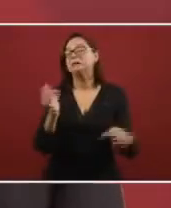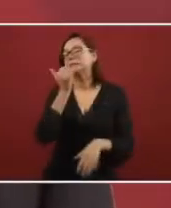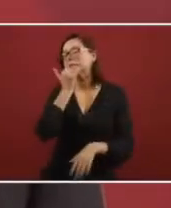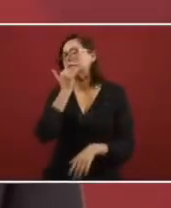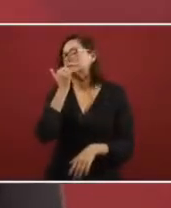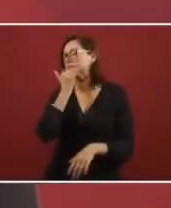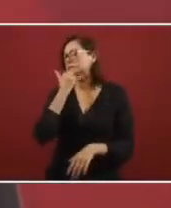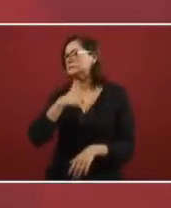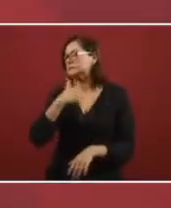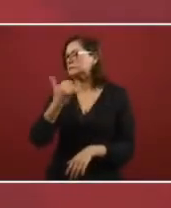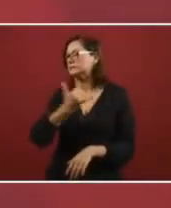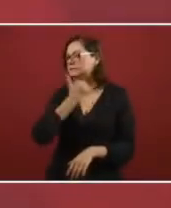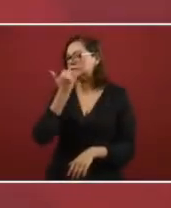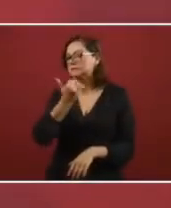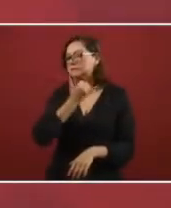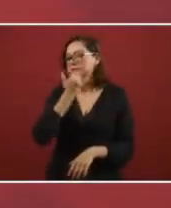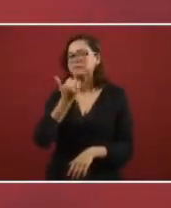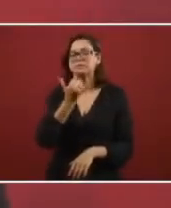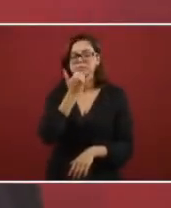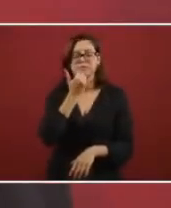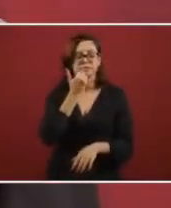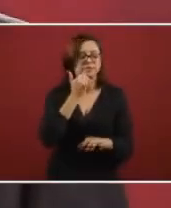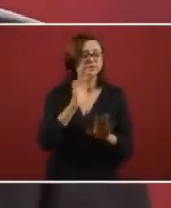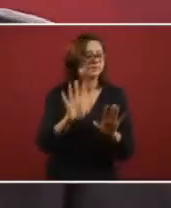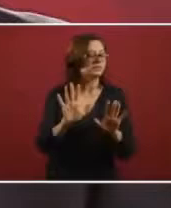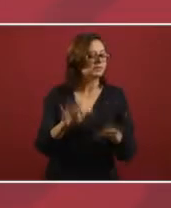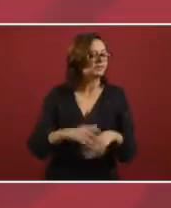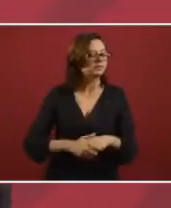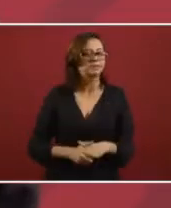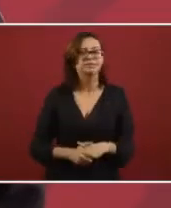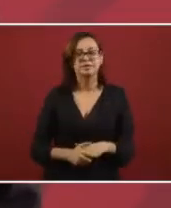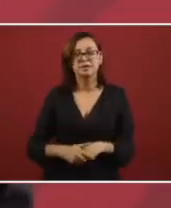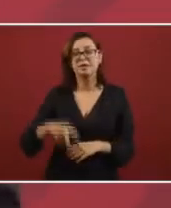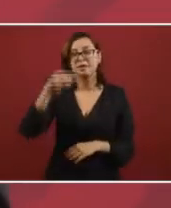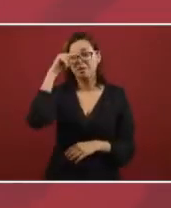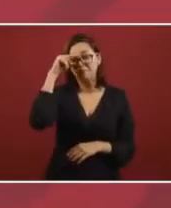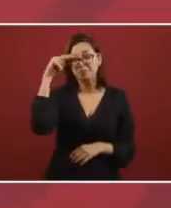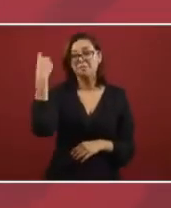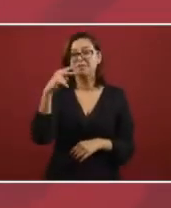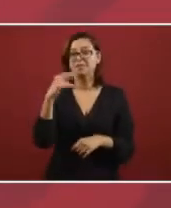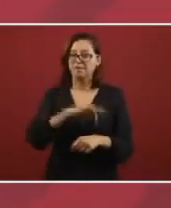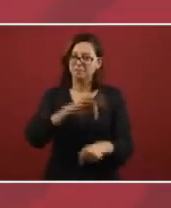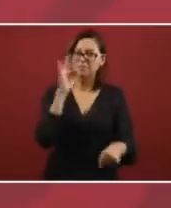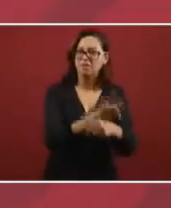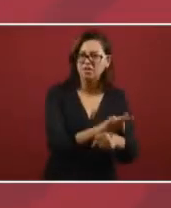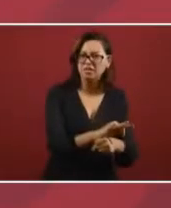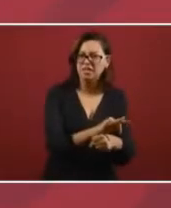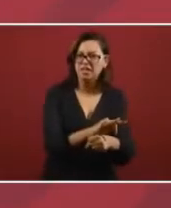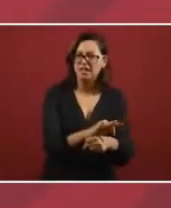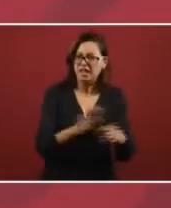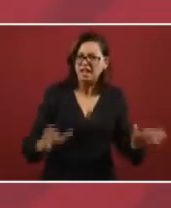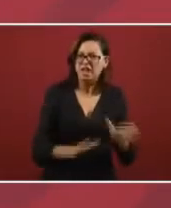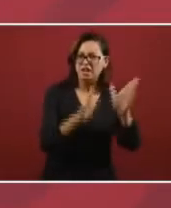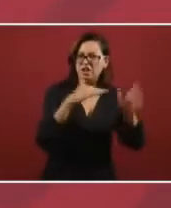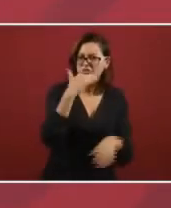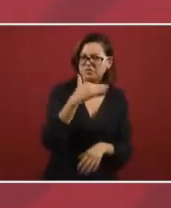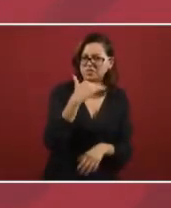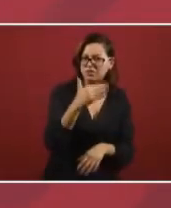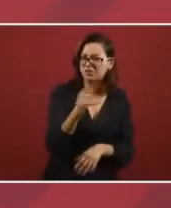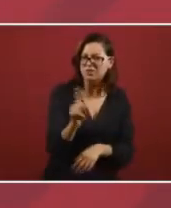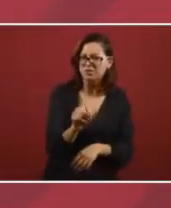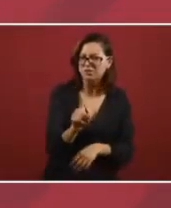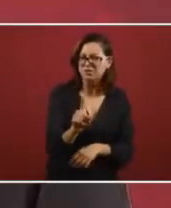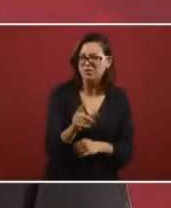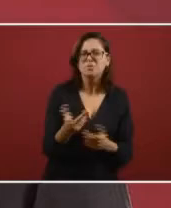No, that's not what it's called. It's Mexicans in favor of corruption. Oh, no.